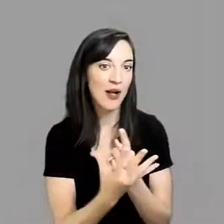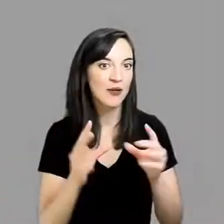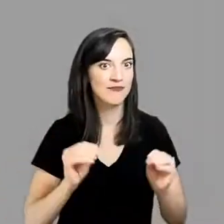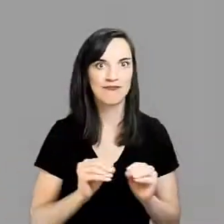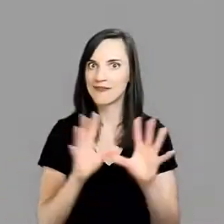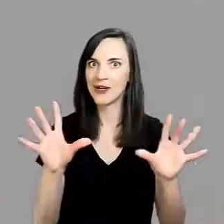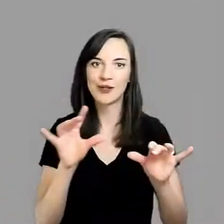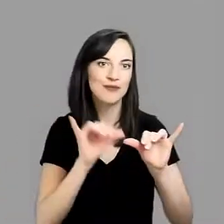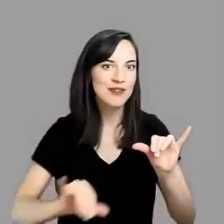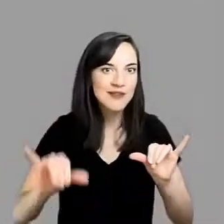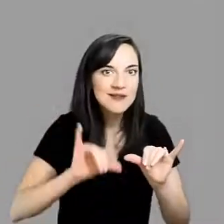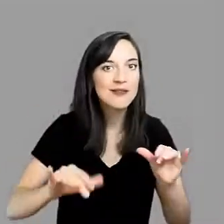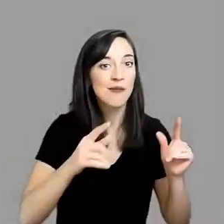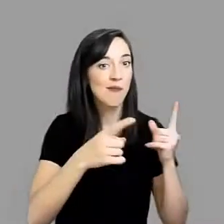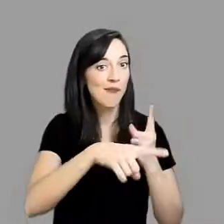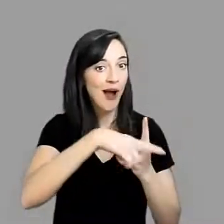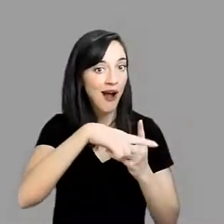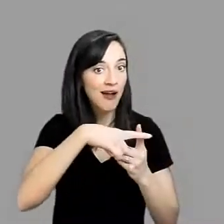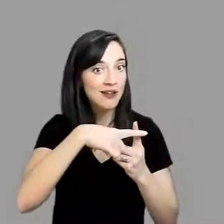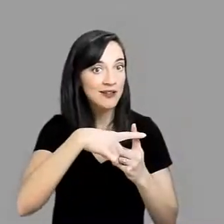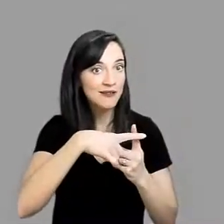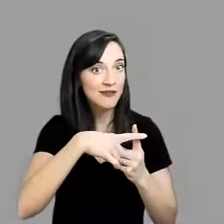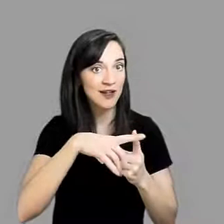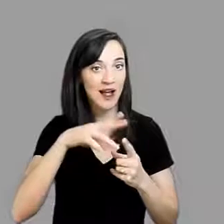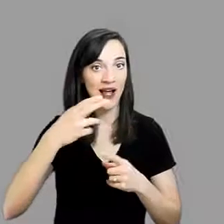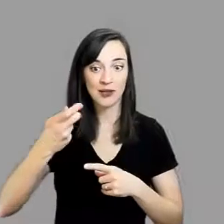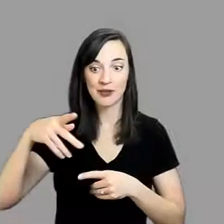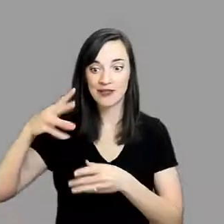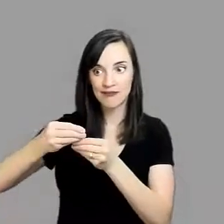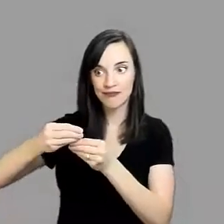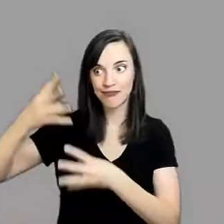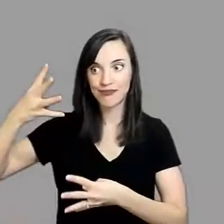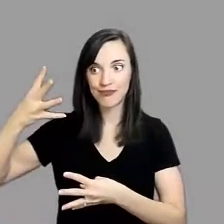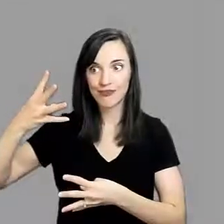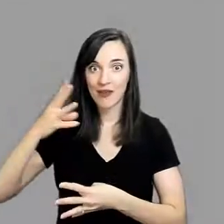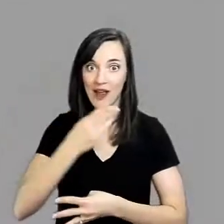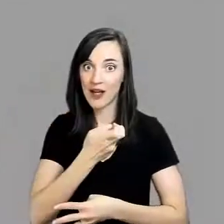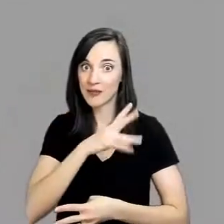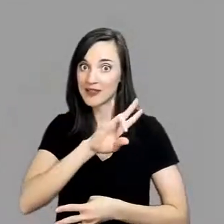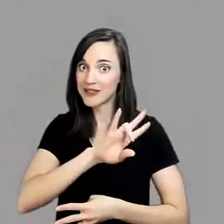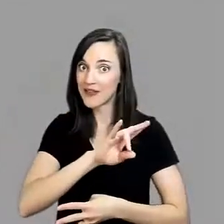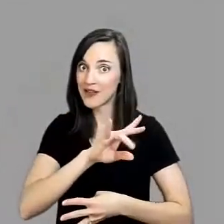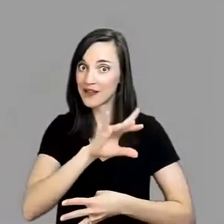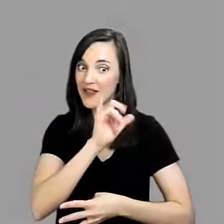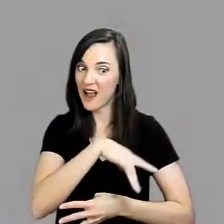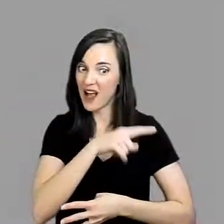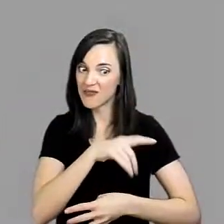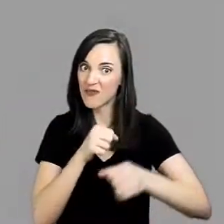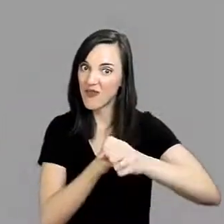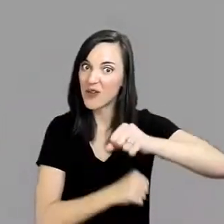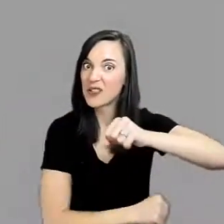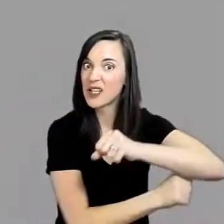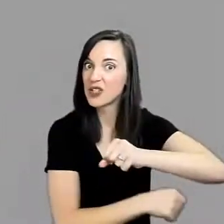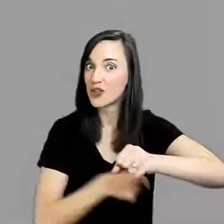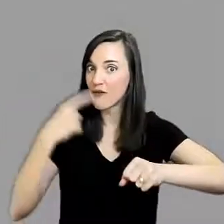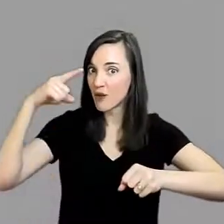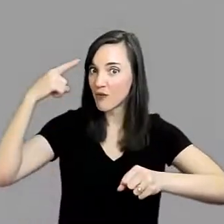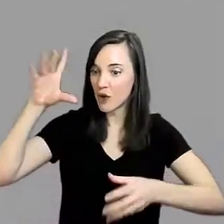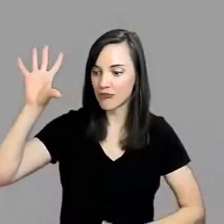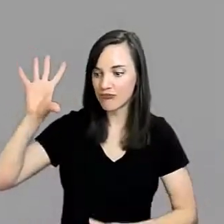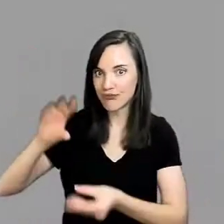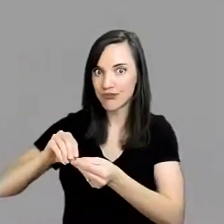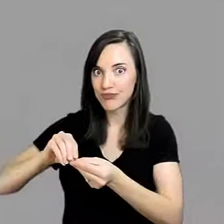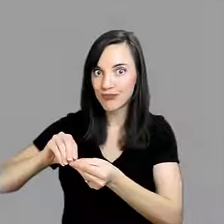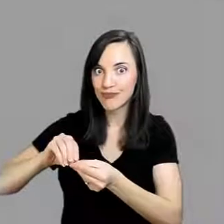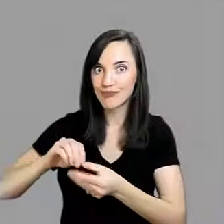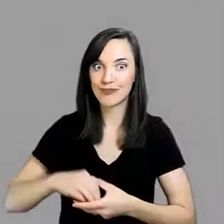The authors of the HLPs state that establishing a clear, consistent, and positive learning environment serves